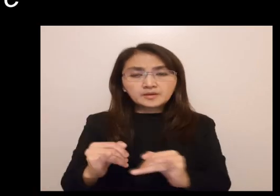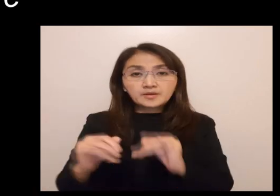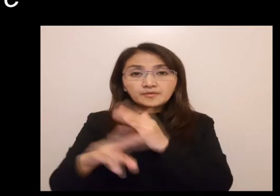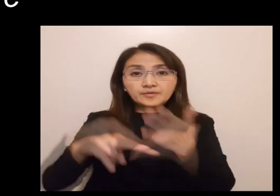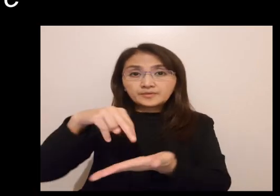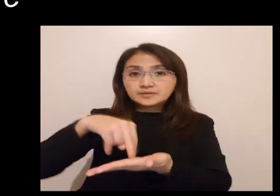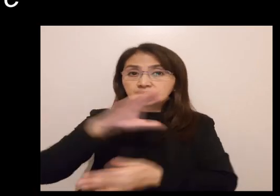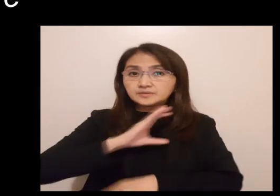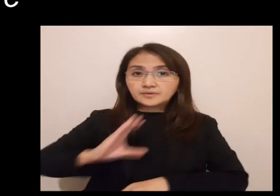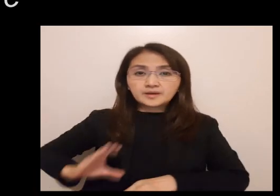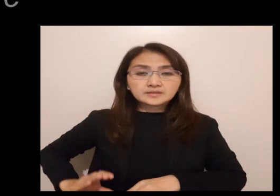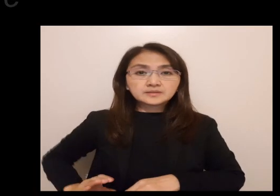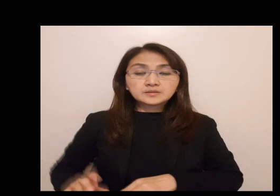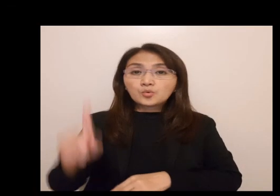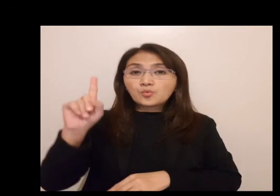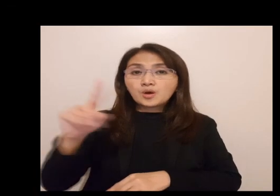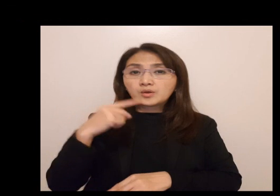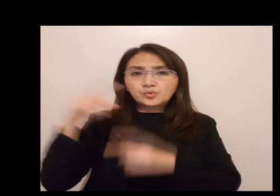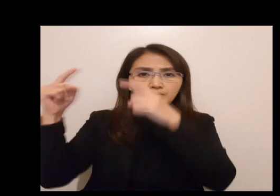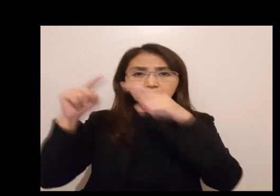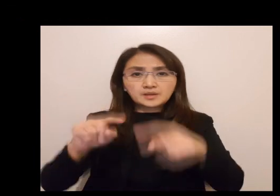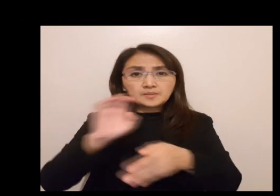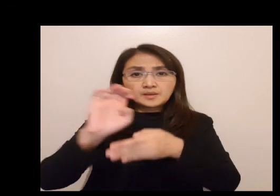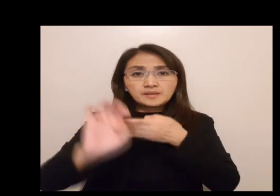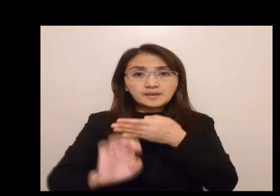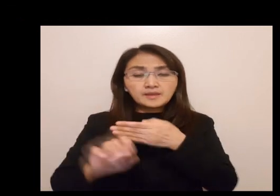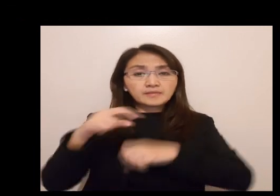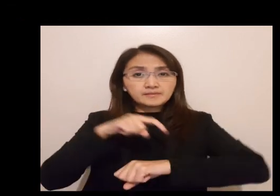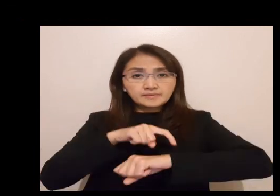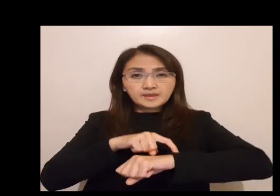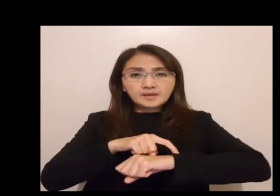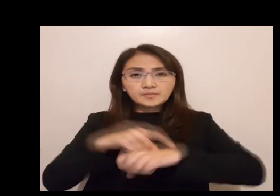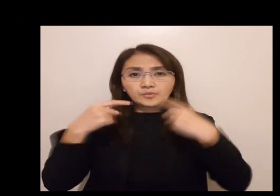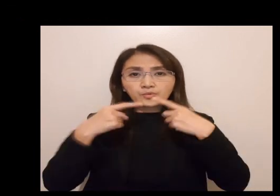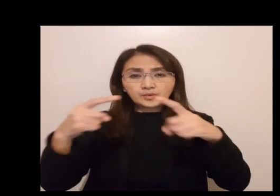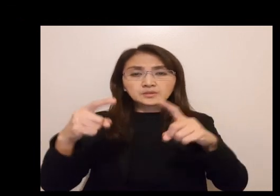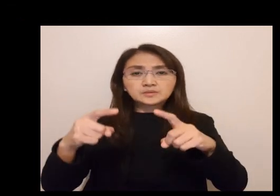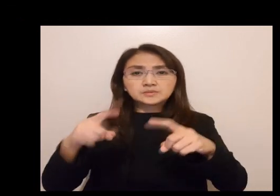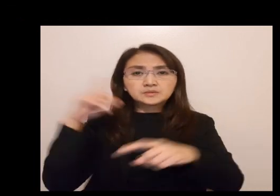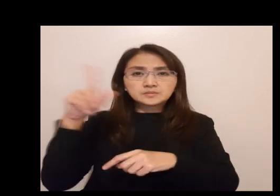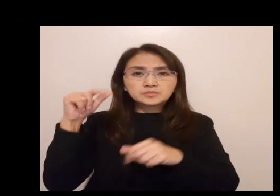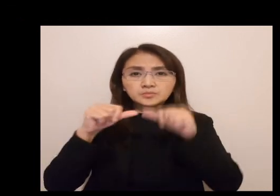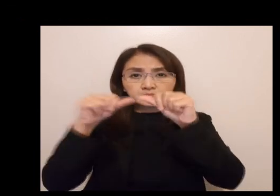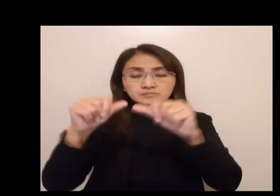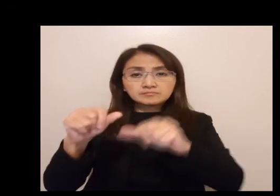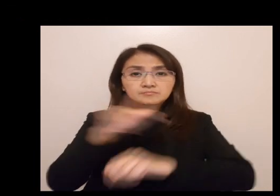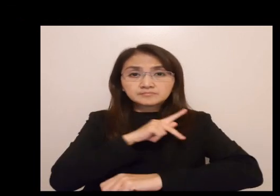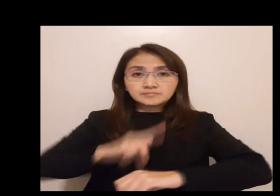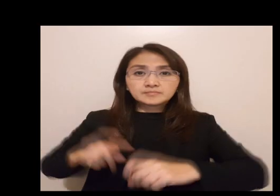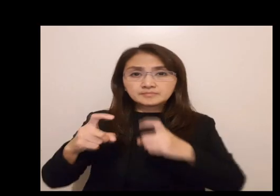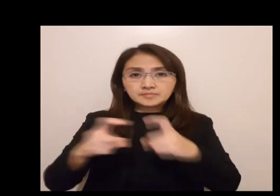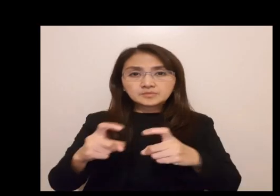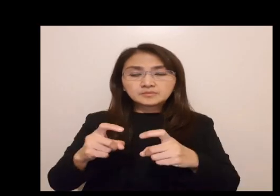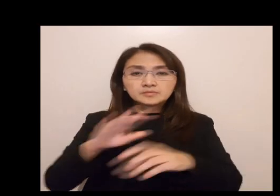figure of the risen Christ. He is the one who will come at the end of time, to proclaim his eternal kingship